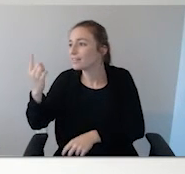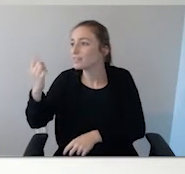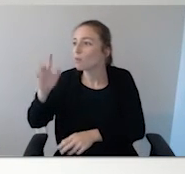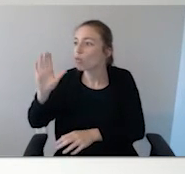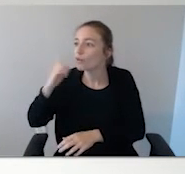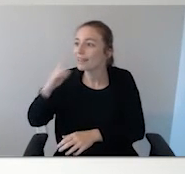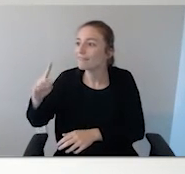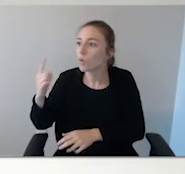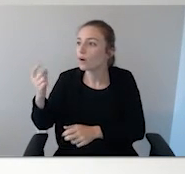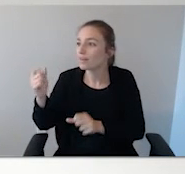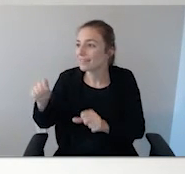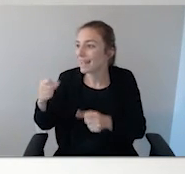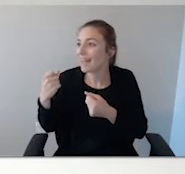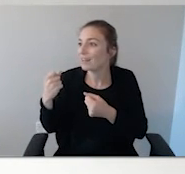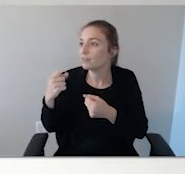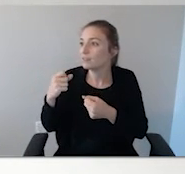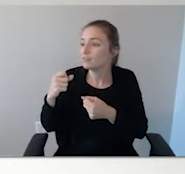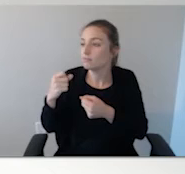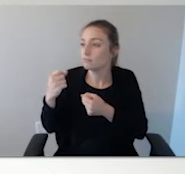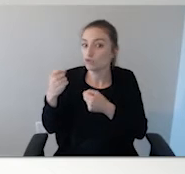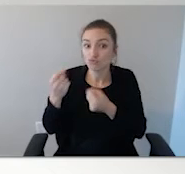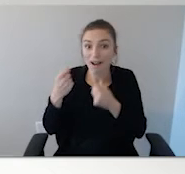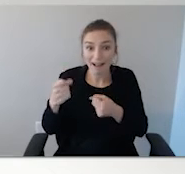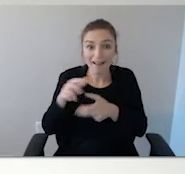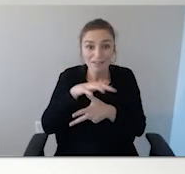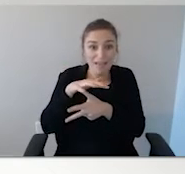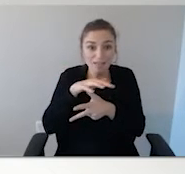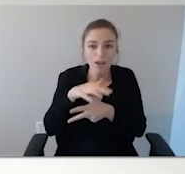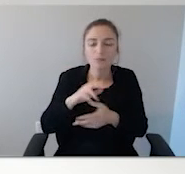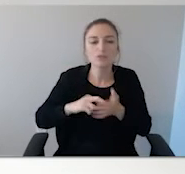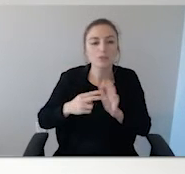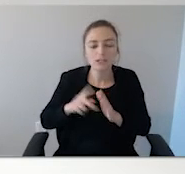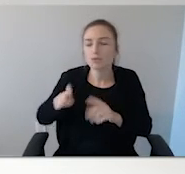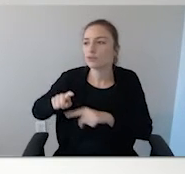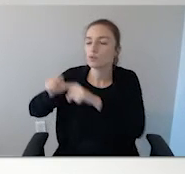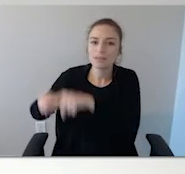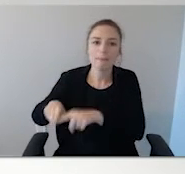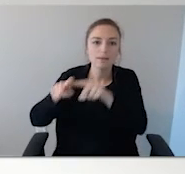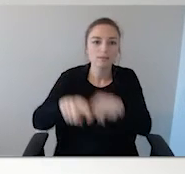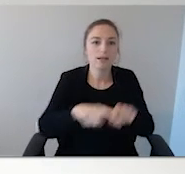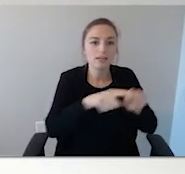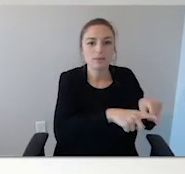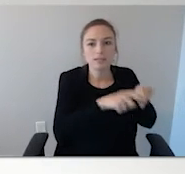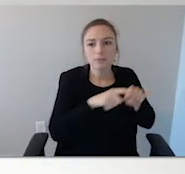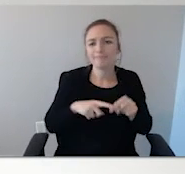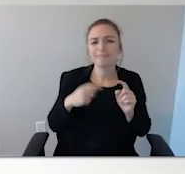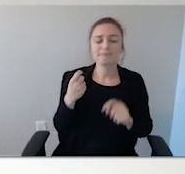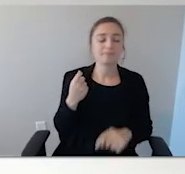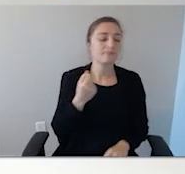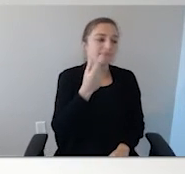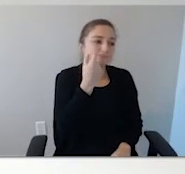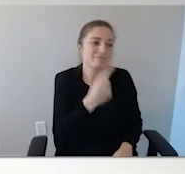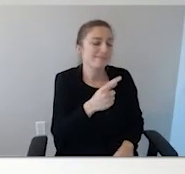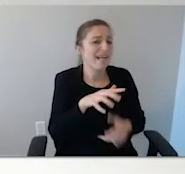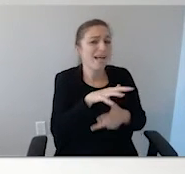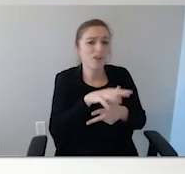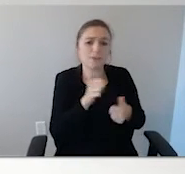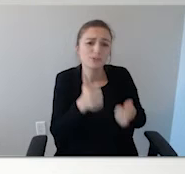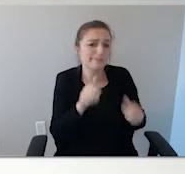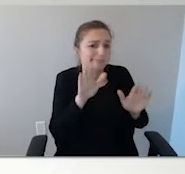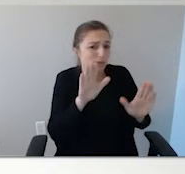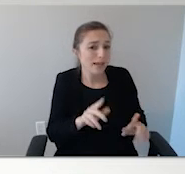you're having to depend on other people and other departments and other resources. Helicopters are great. I love them. However,